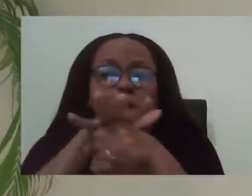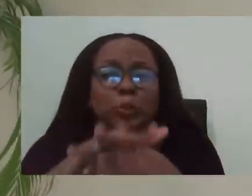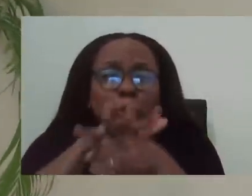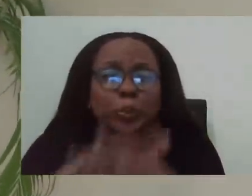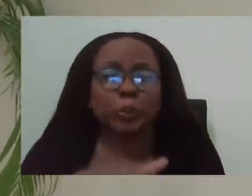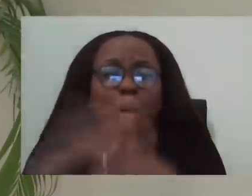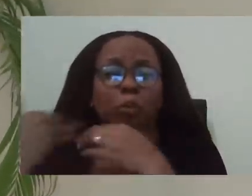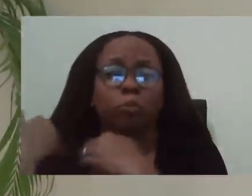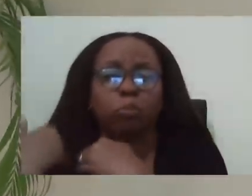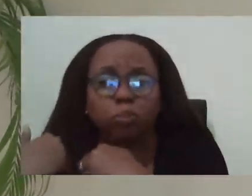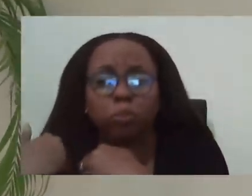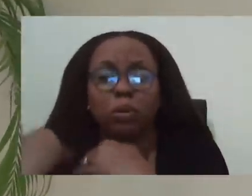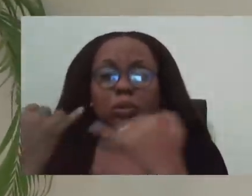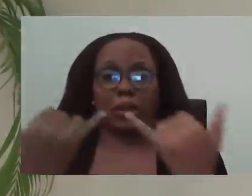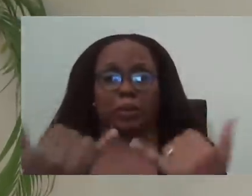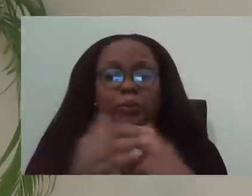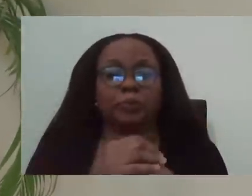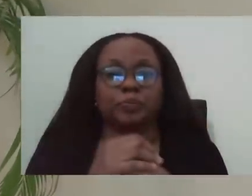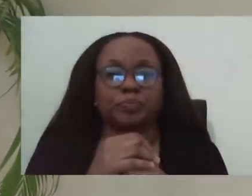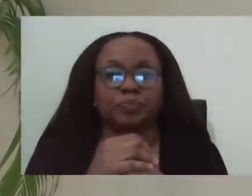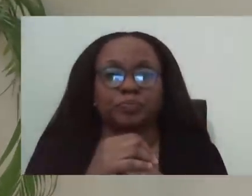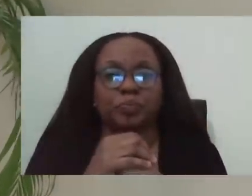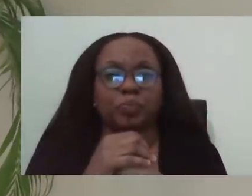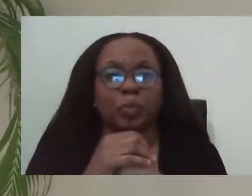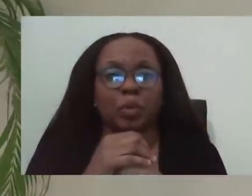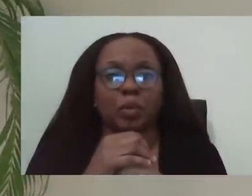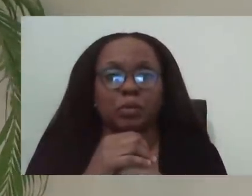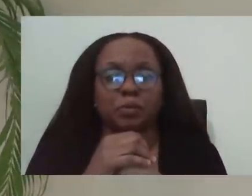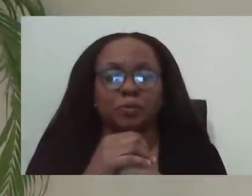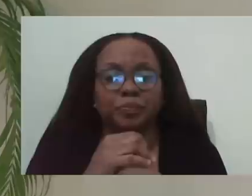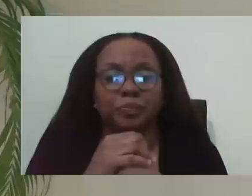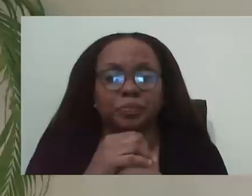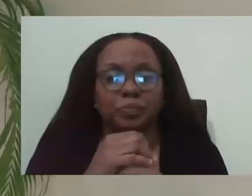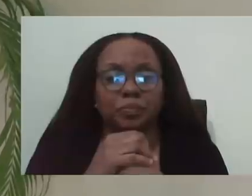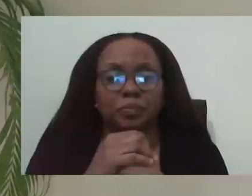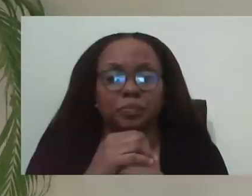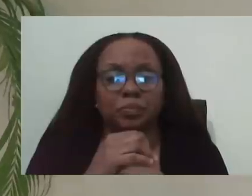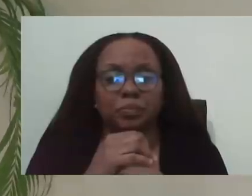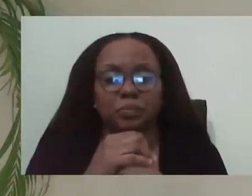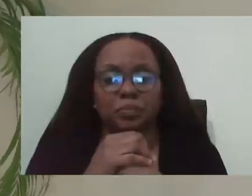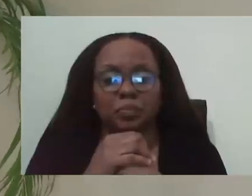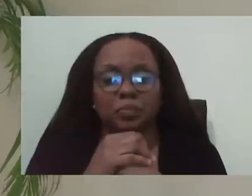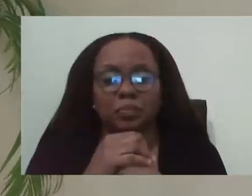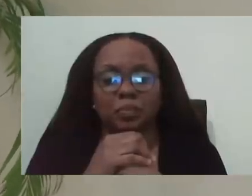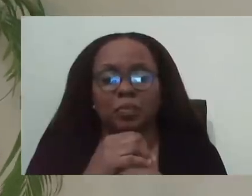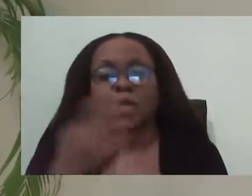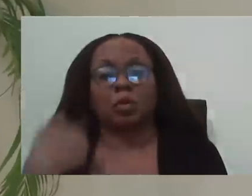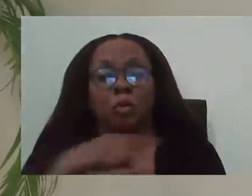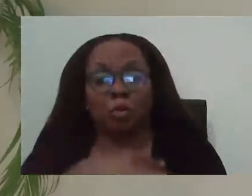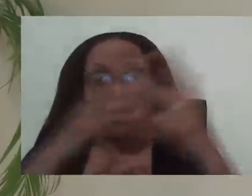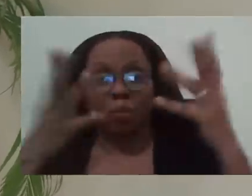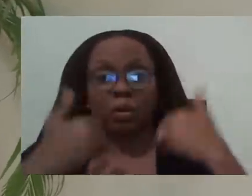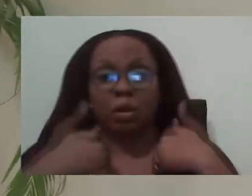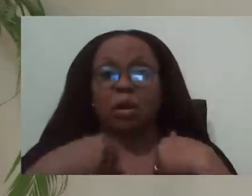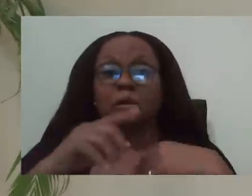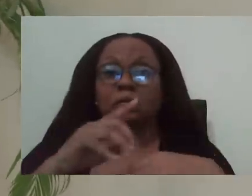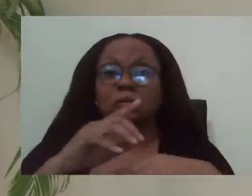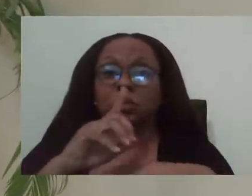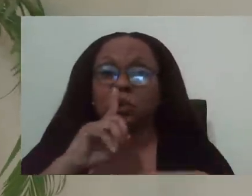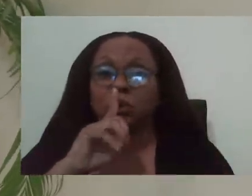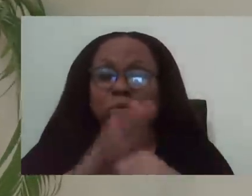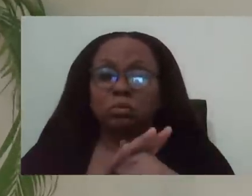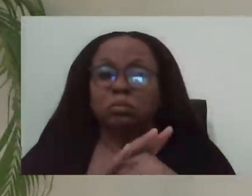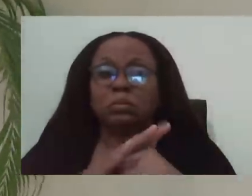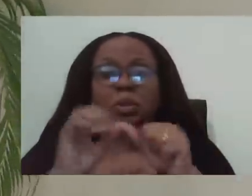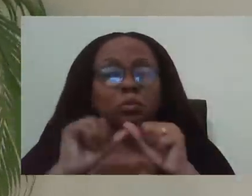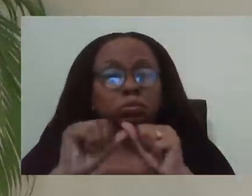prevention aspects that we're talking about there. And there, there's a, uh, uh, you know, a verbal commitment to do these things, but we need, we need more than, than words. Uh, we